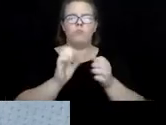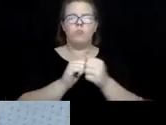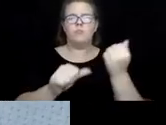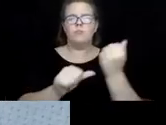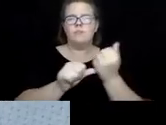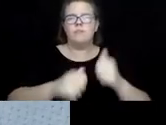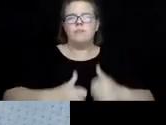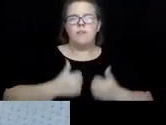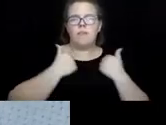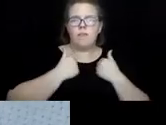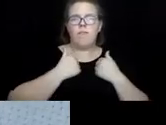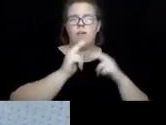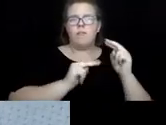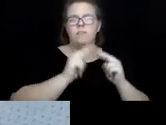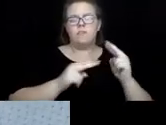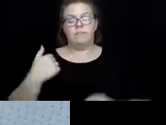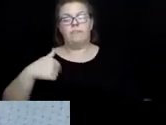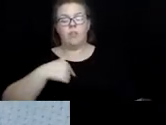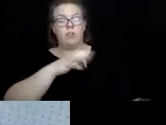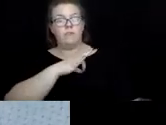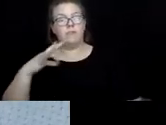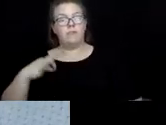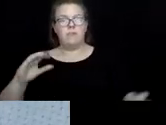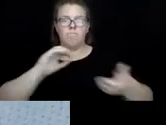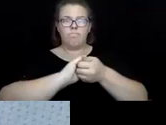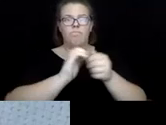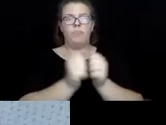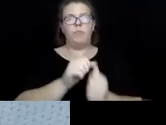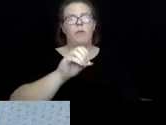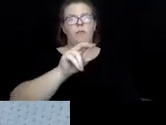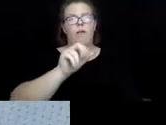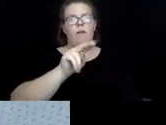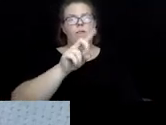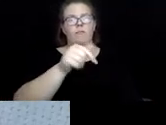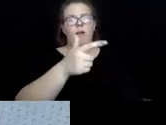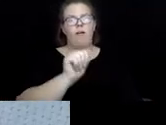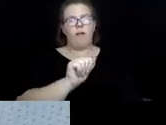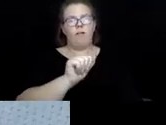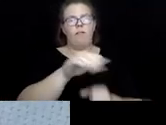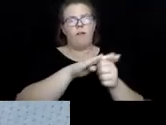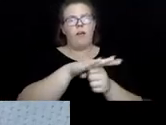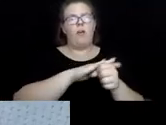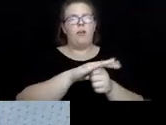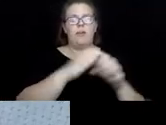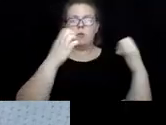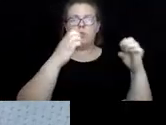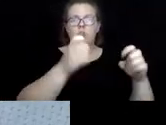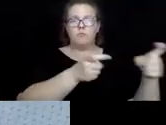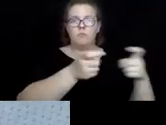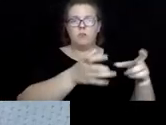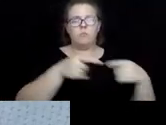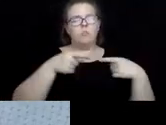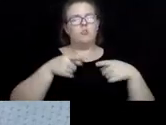our staff worked together with Onondaga County Emergency Management during the proactive testing